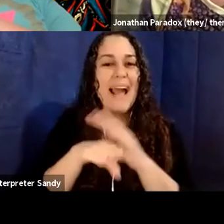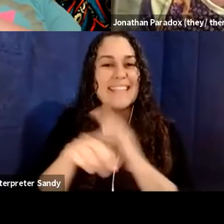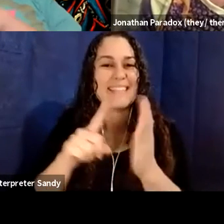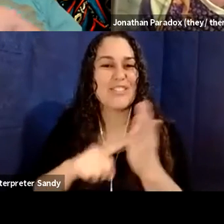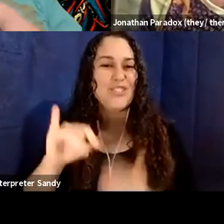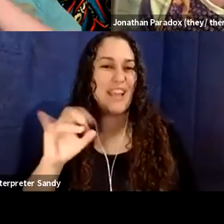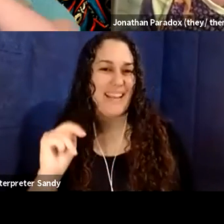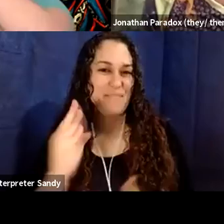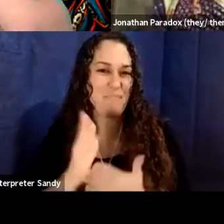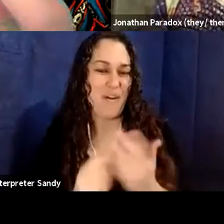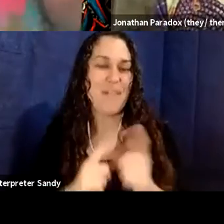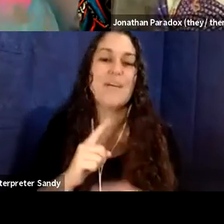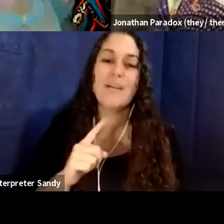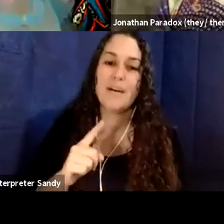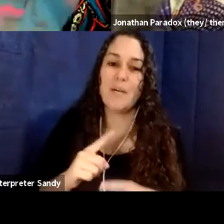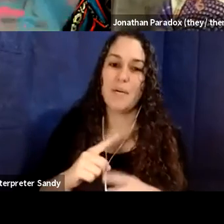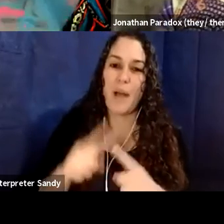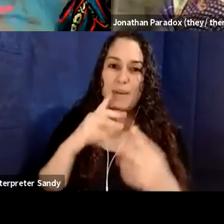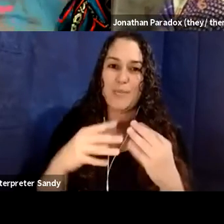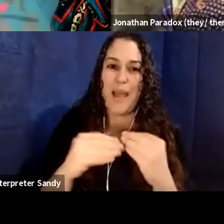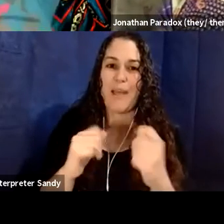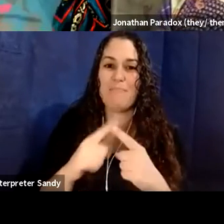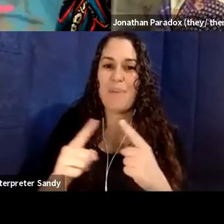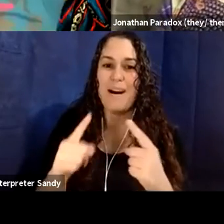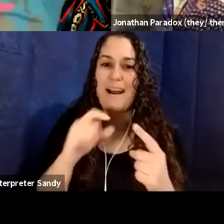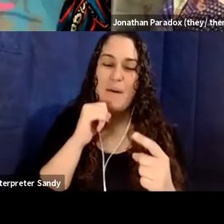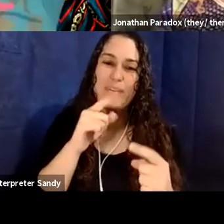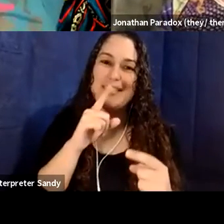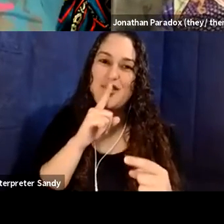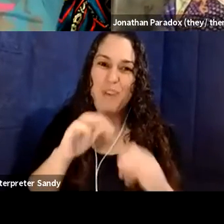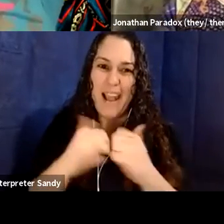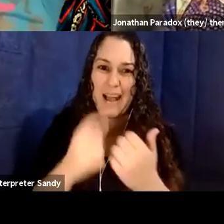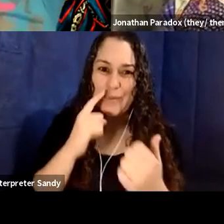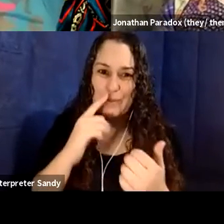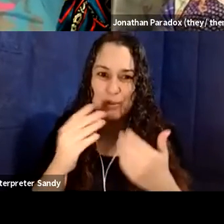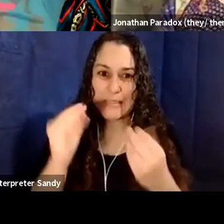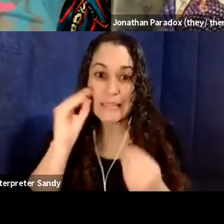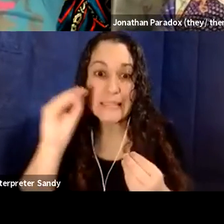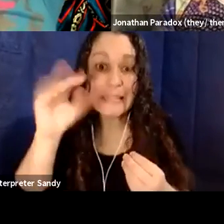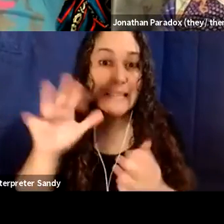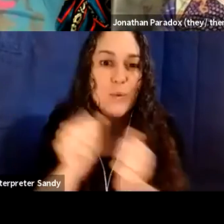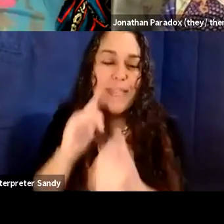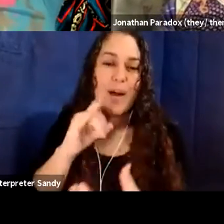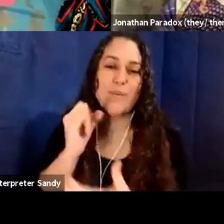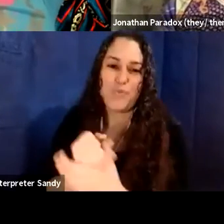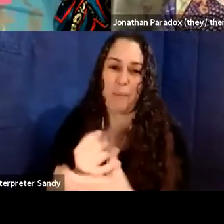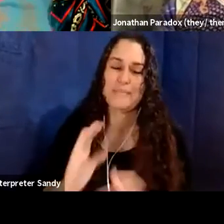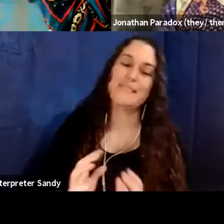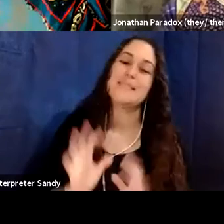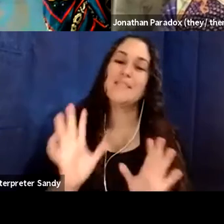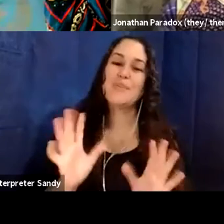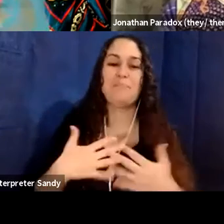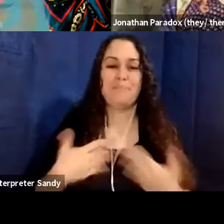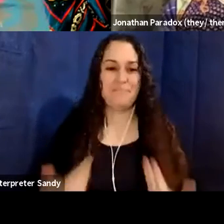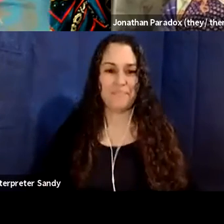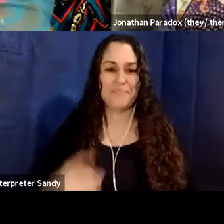and wanted to, um, mention it, but I didn't know the best way without interrupting. Um, so my